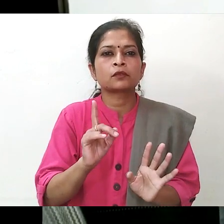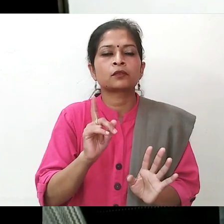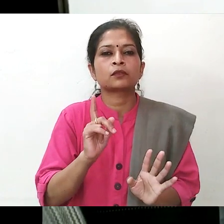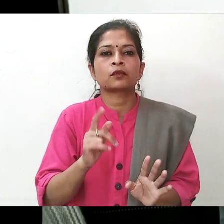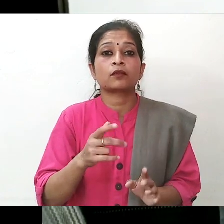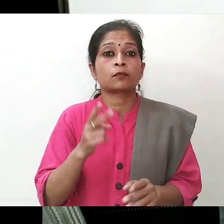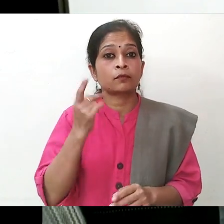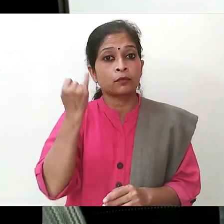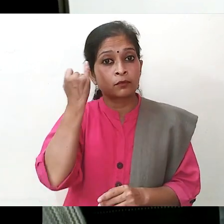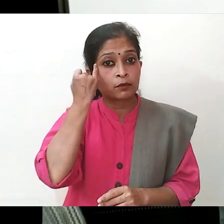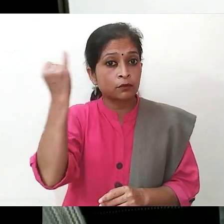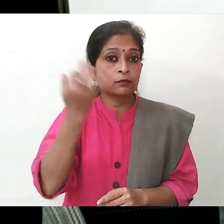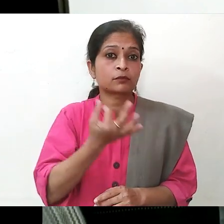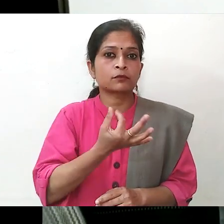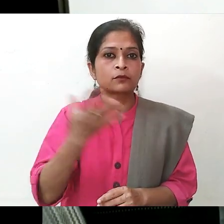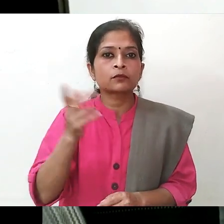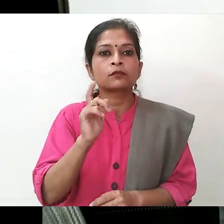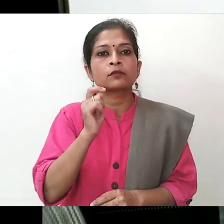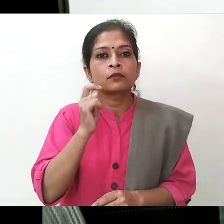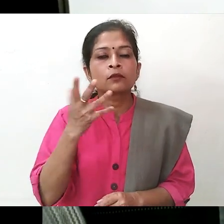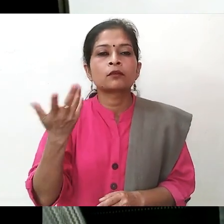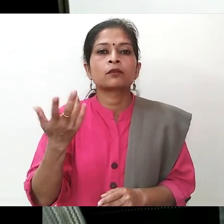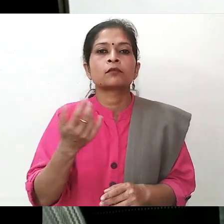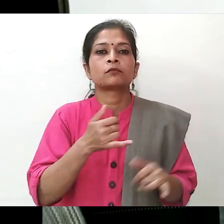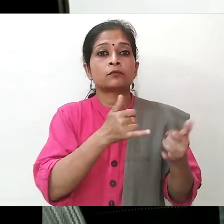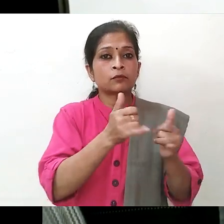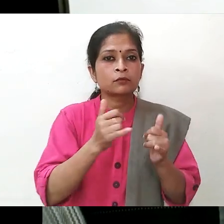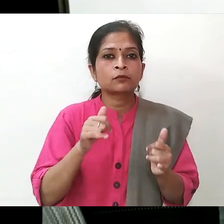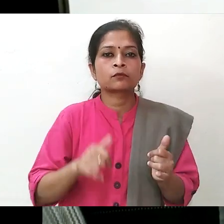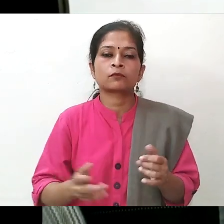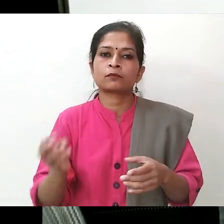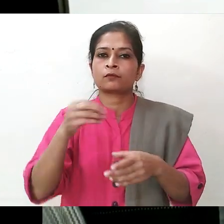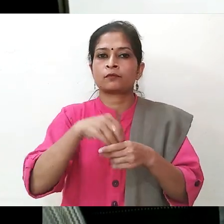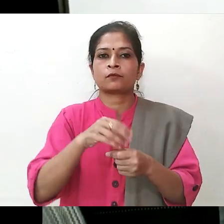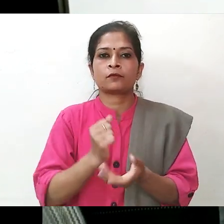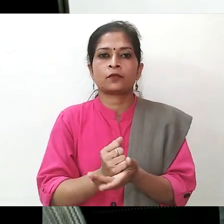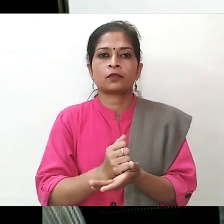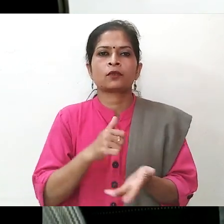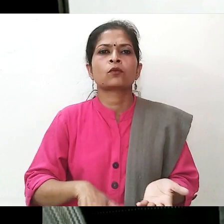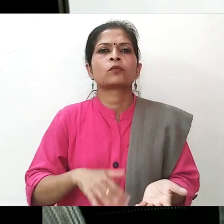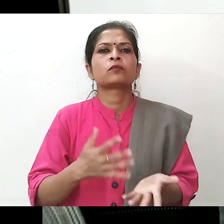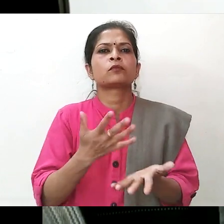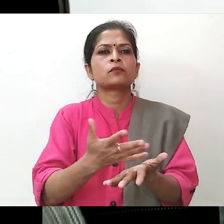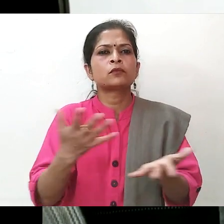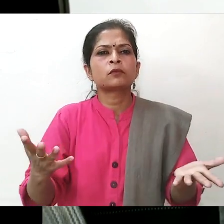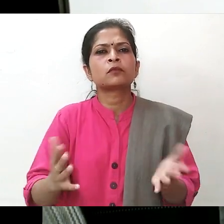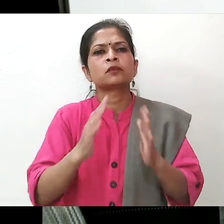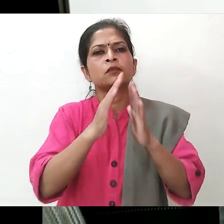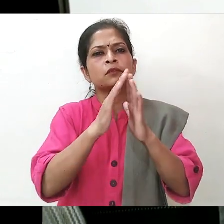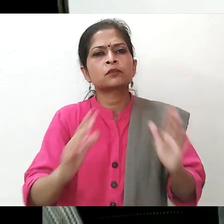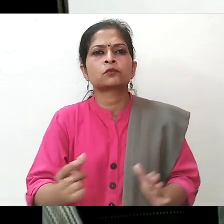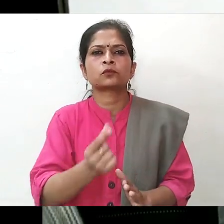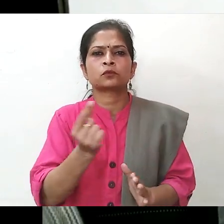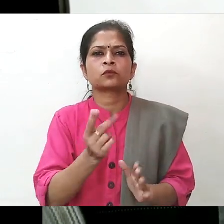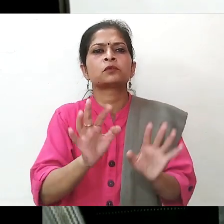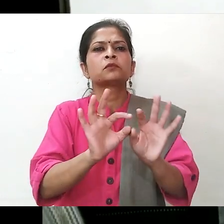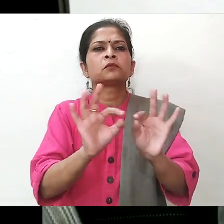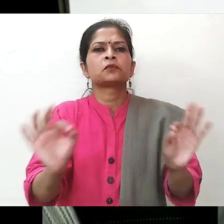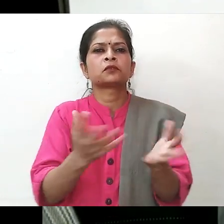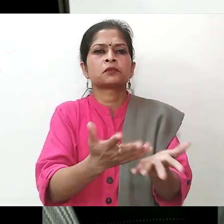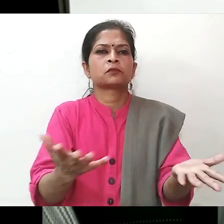creative activities or play by using household, simple materials